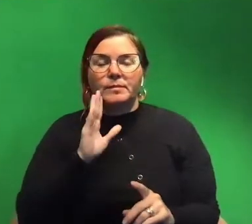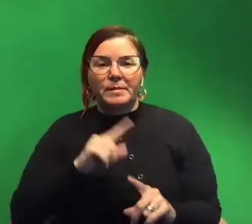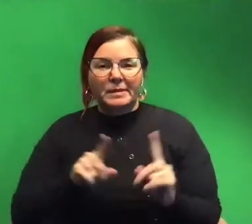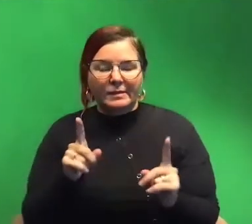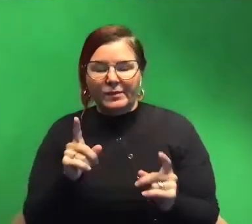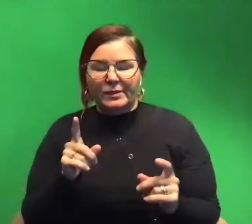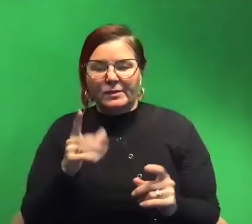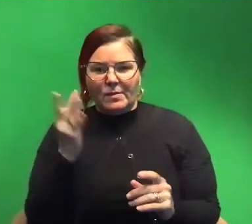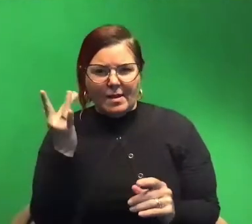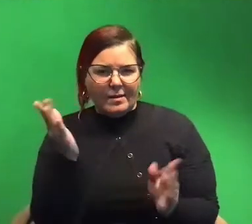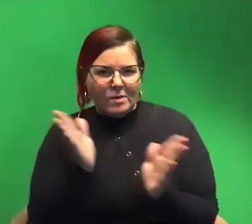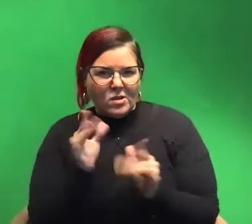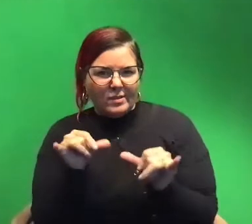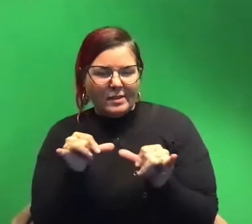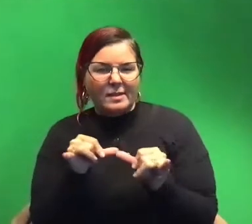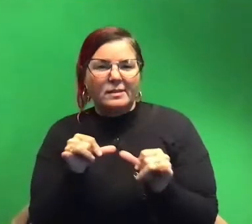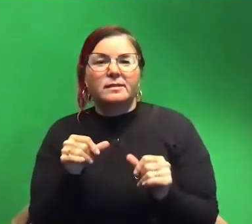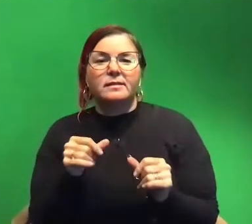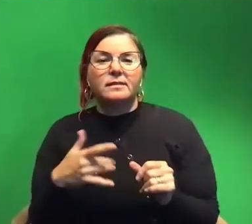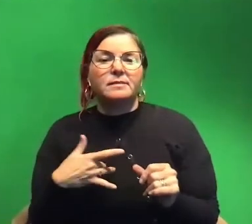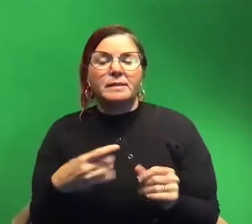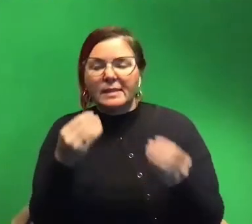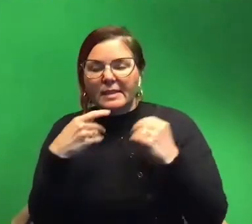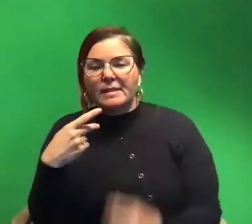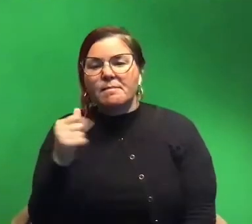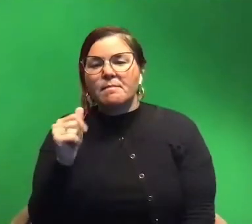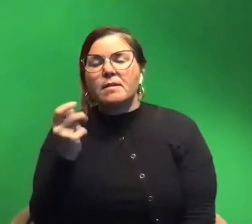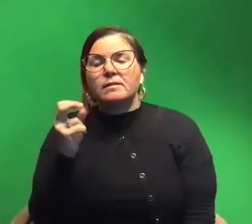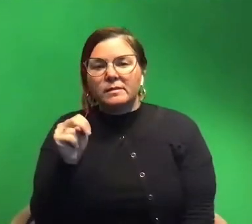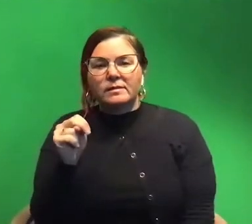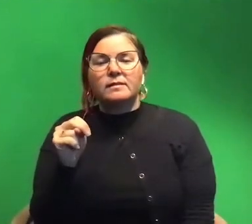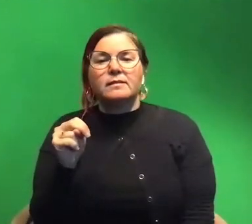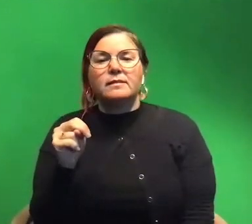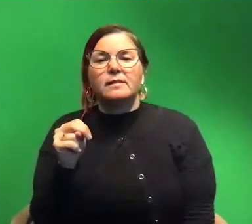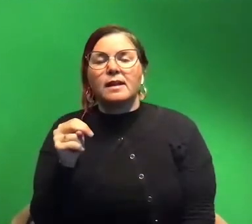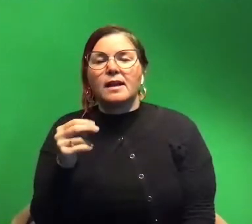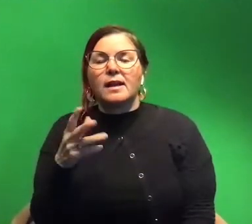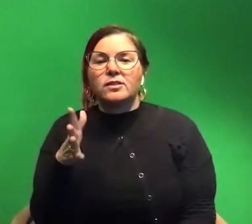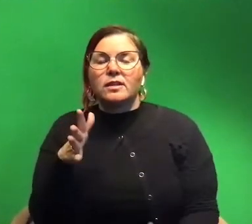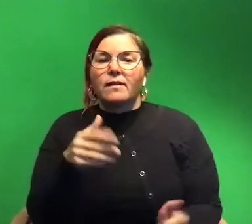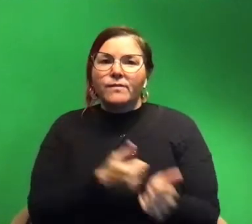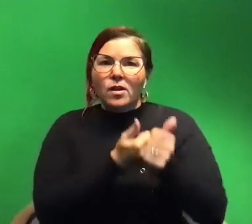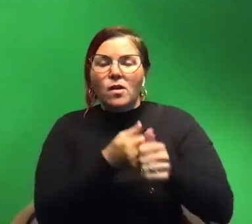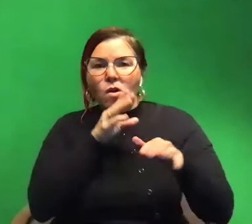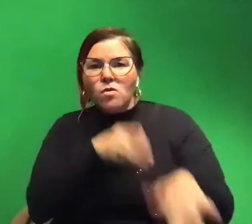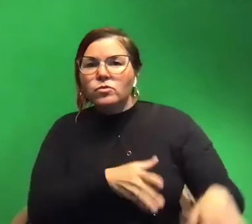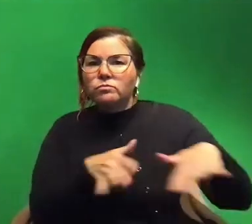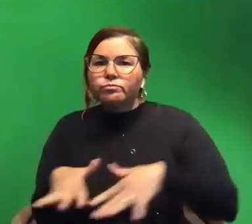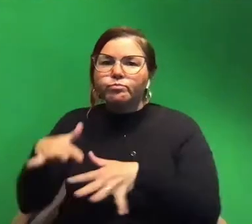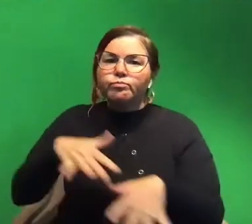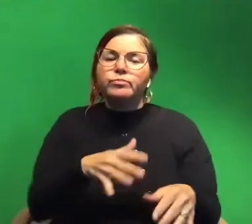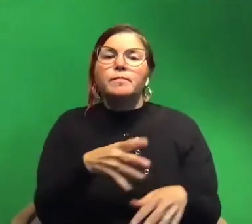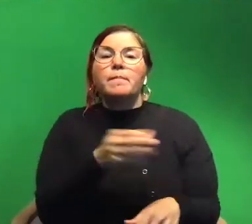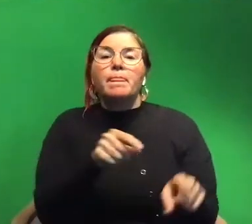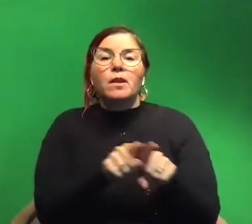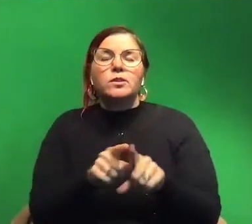small. They're gonna be mostly planktonic and kind of at the mercy of the ocean's currents. And then there's also some